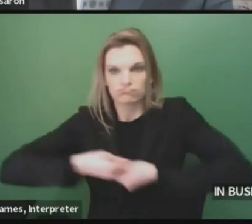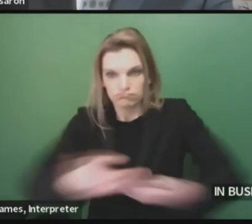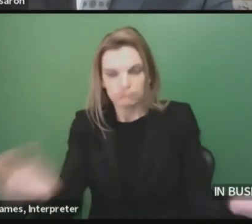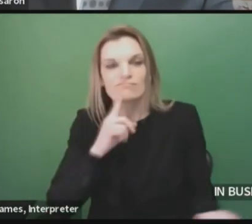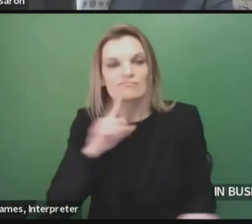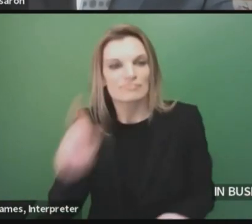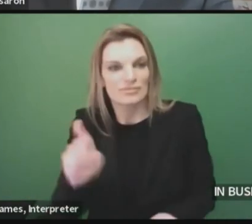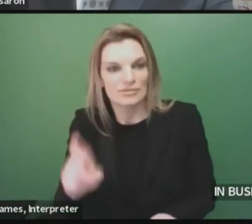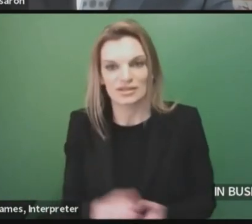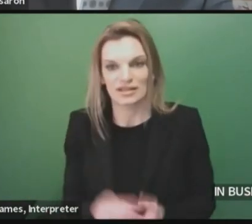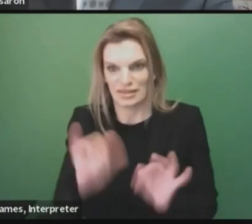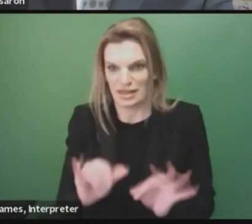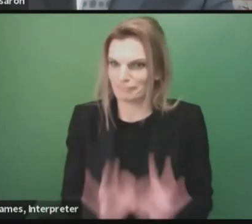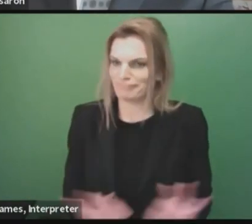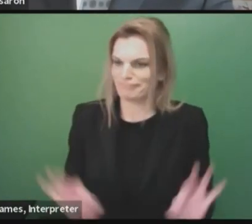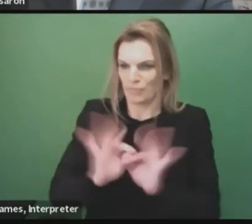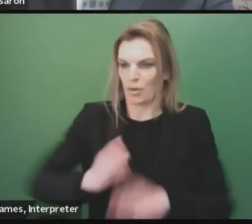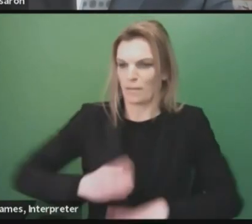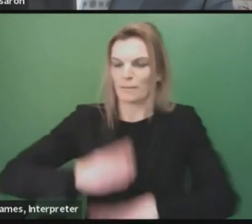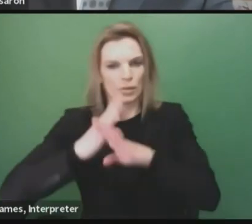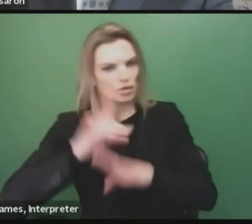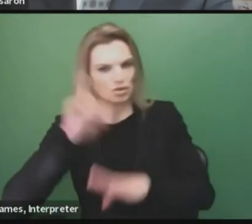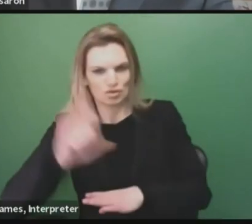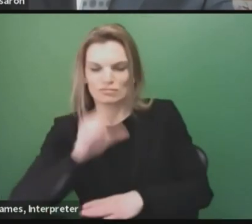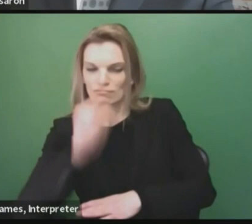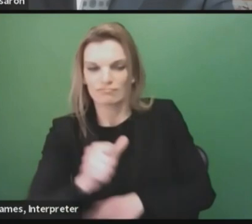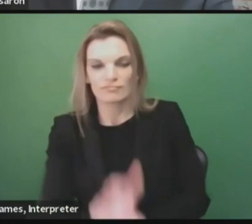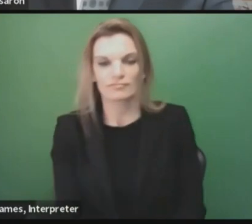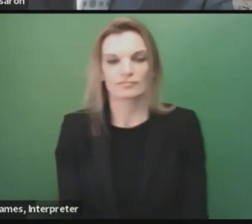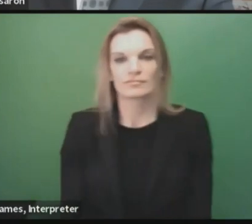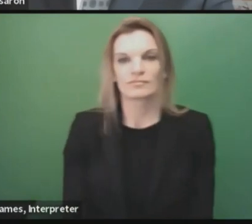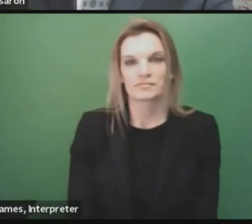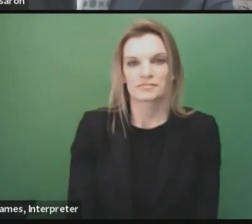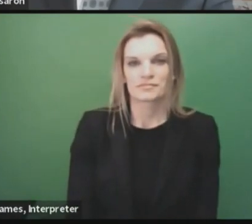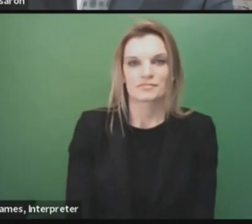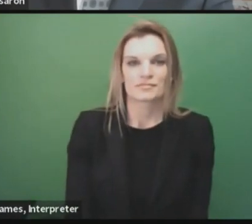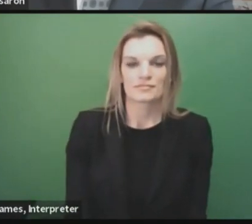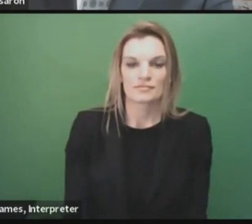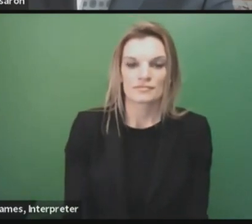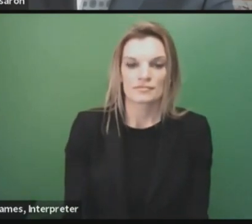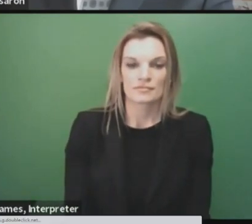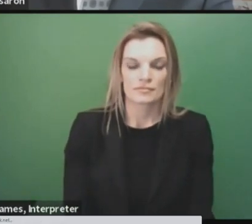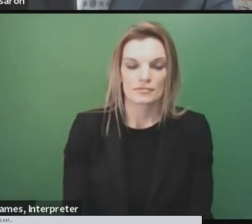to be. Okay, we'll go to Kirk Mason with WWMT.